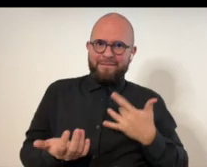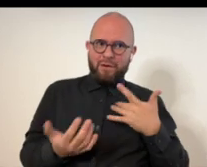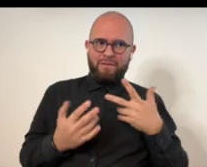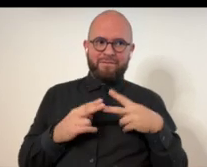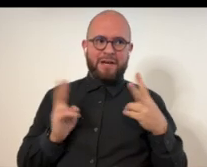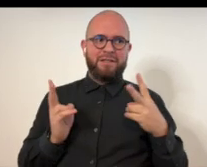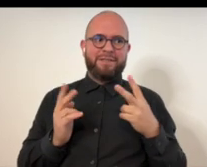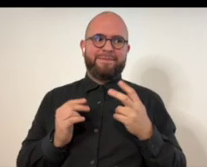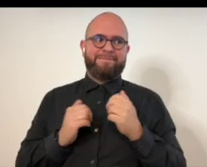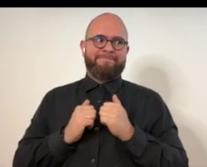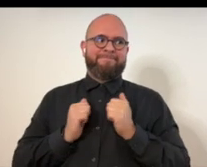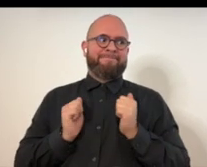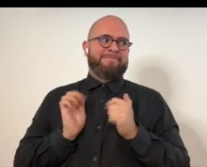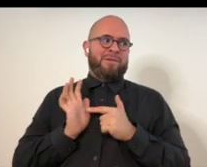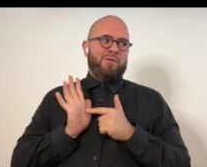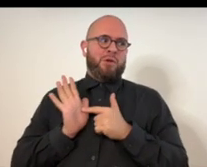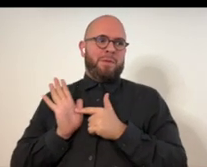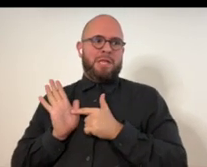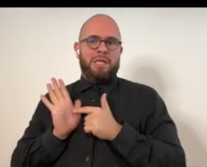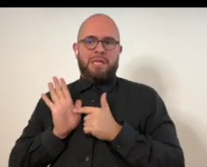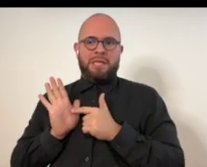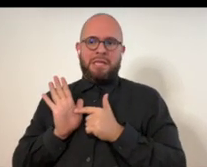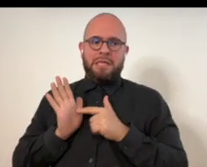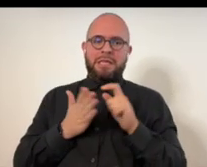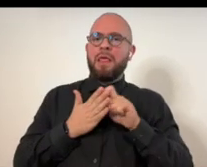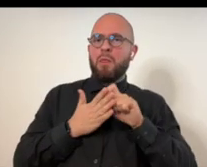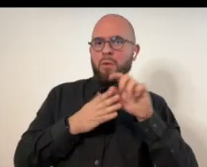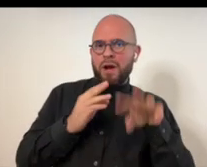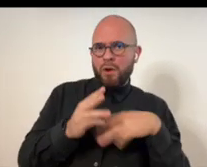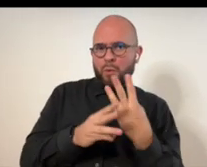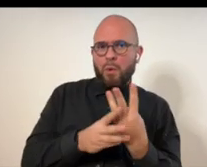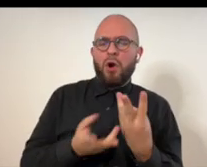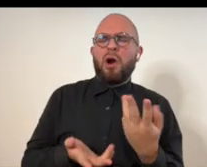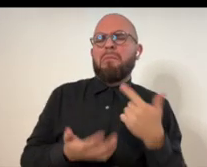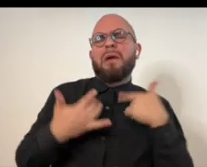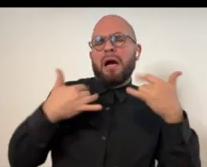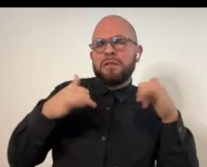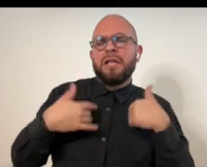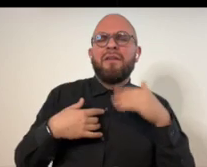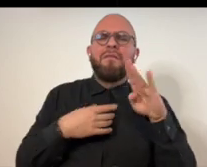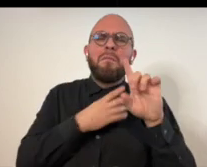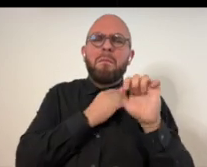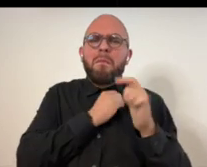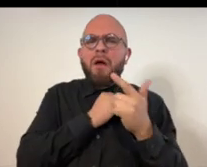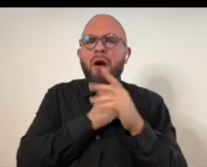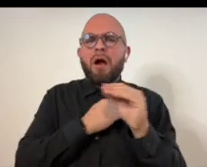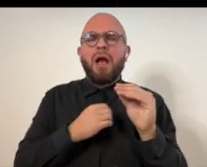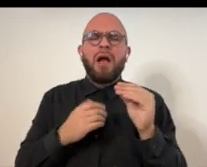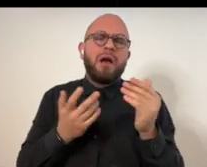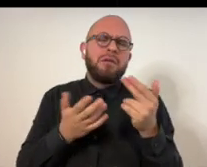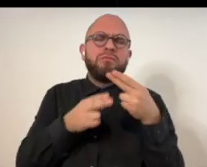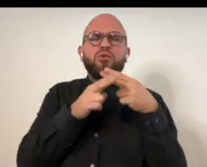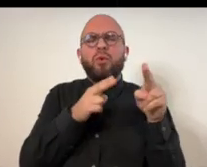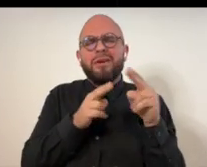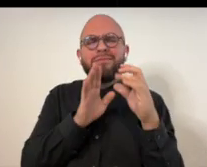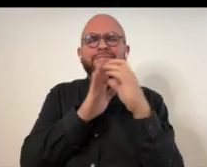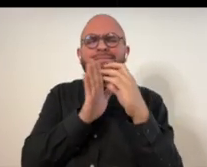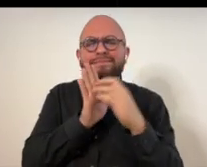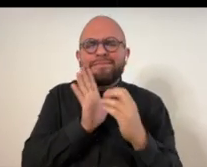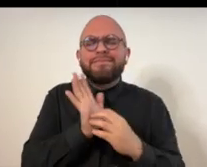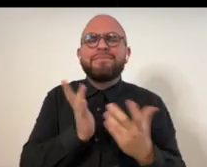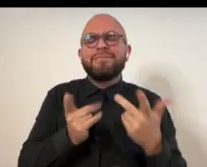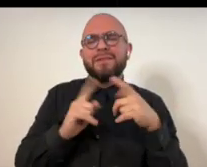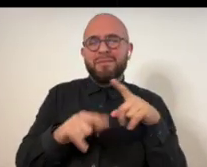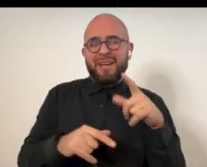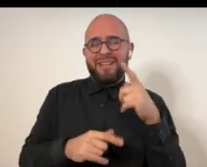that, but congratulations. That made me feel very vulnerable in the writing world. And I still write,